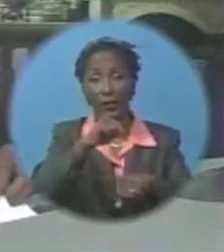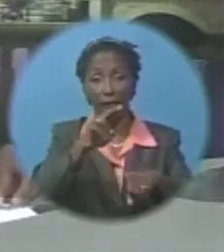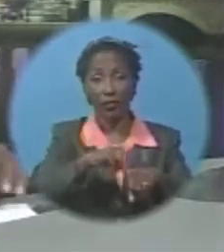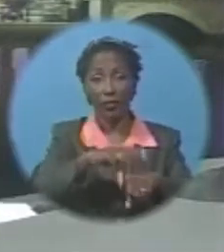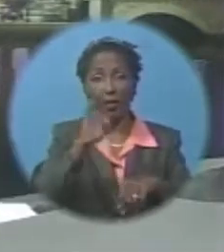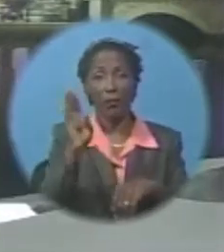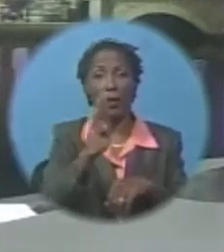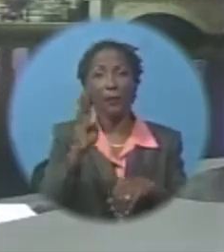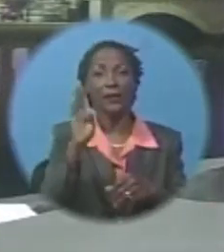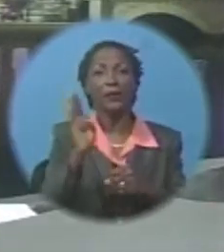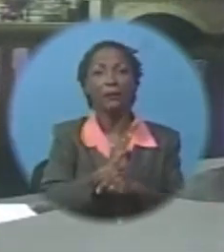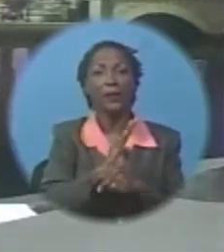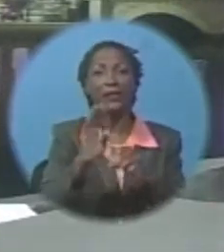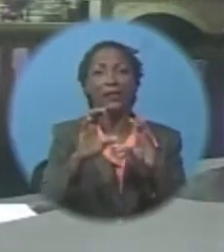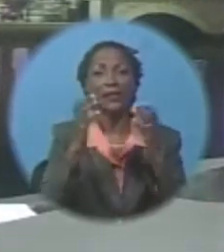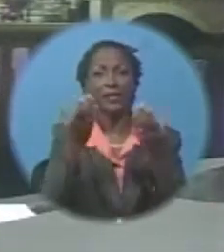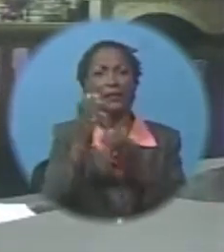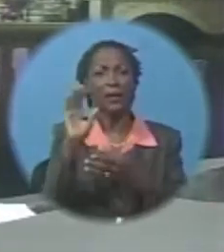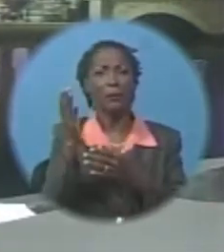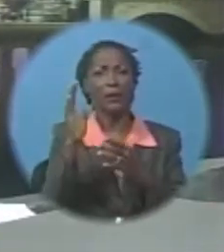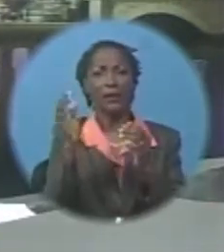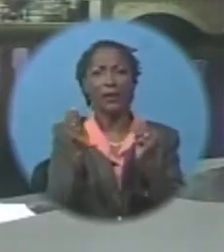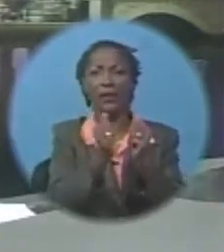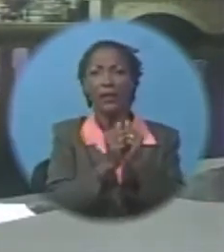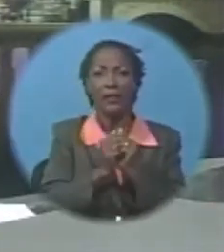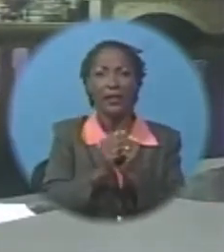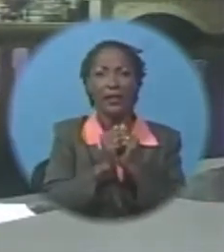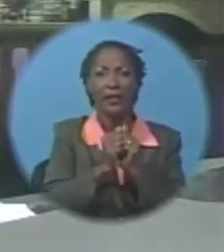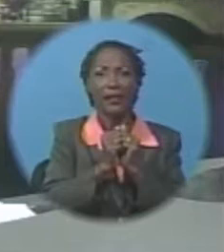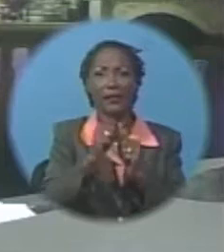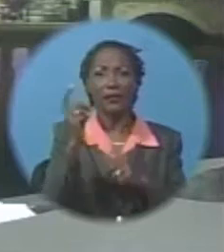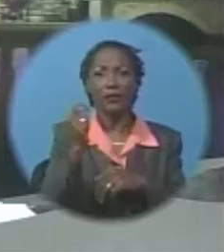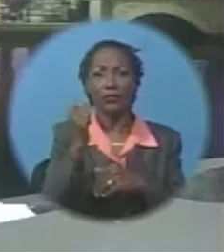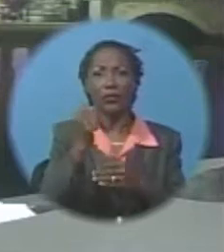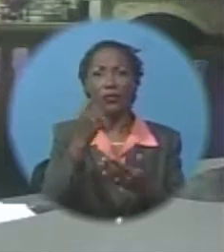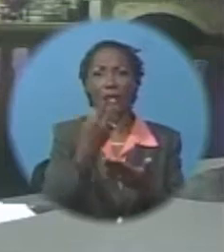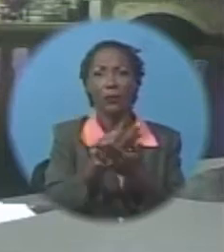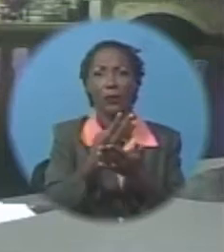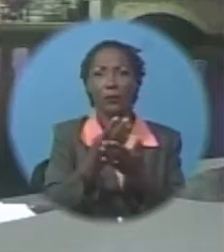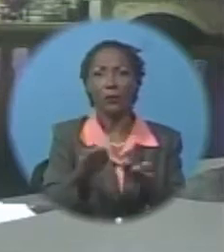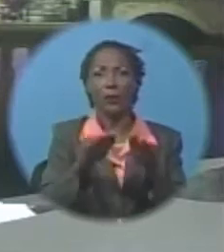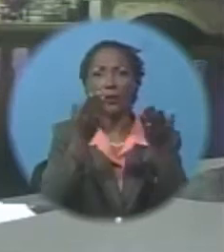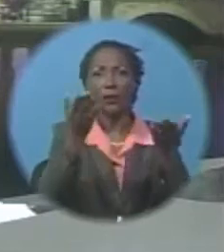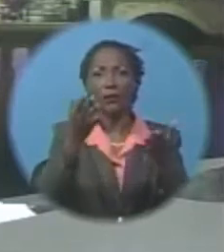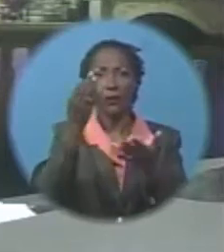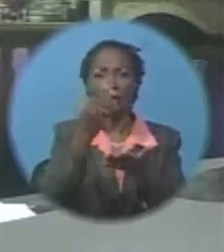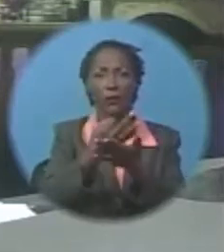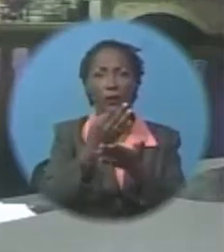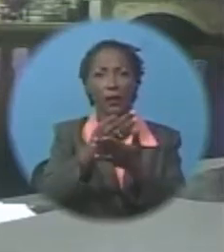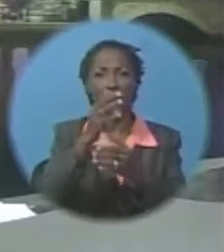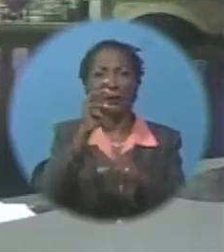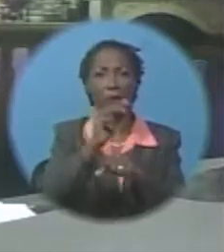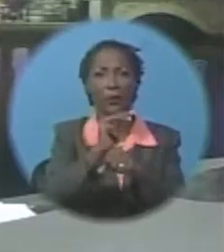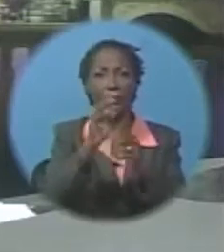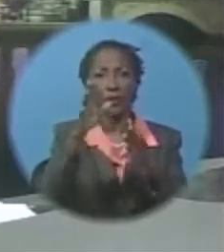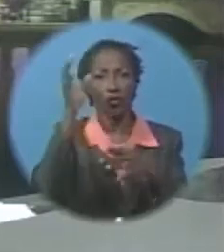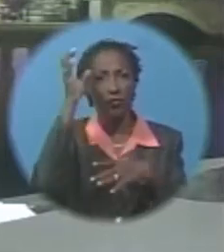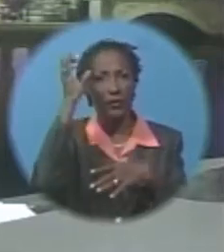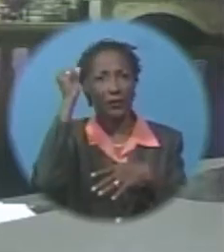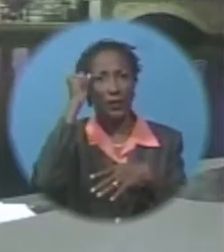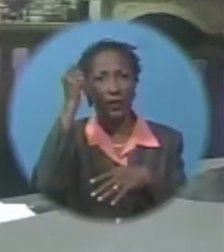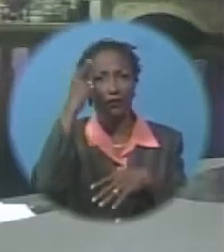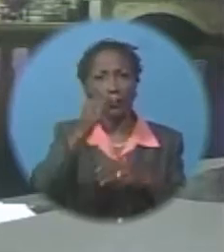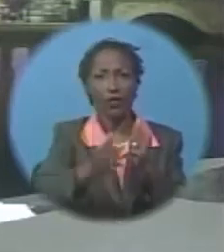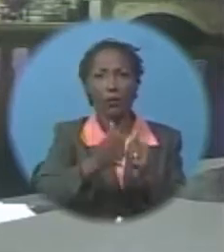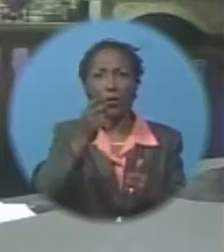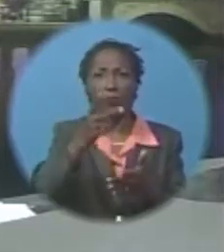Barbados' business class appears united in its evaluation of Tuesday's budget proposal, presented by Finance Minister Chris Sinclair. And for the